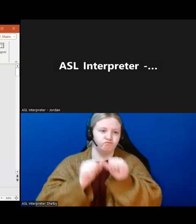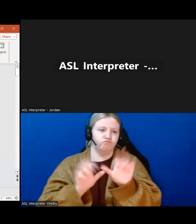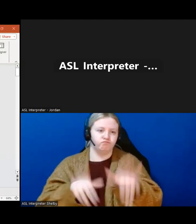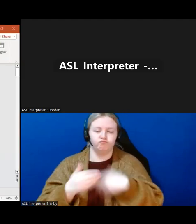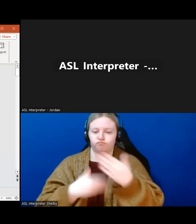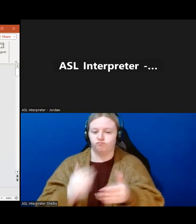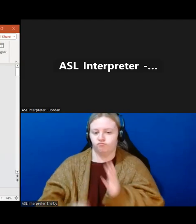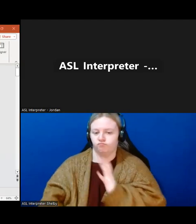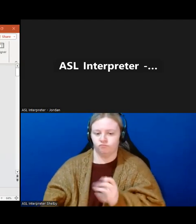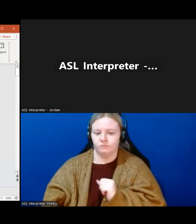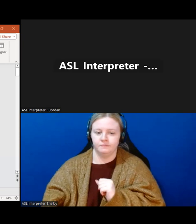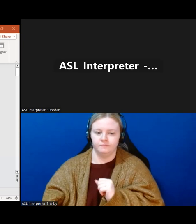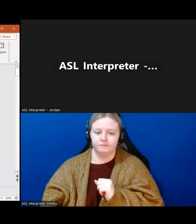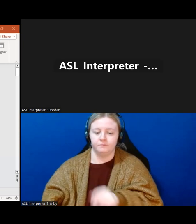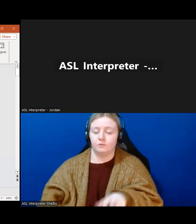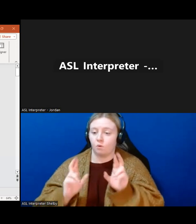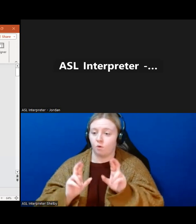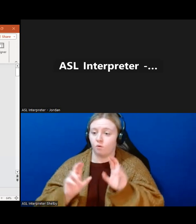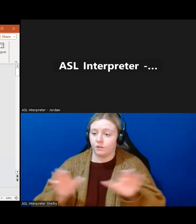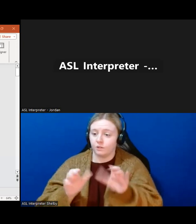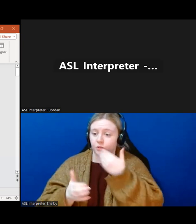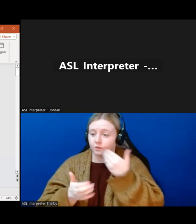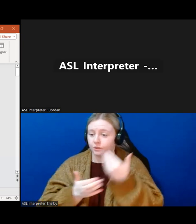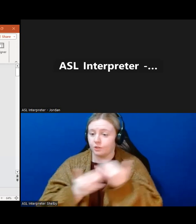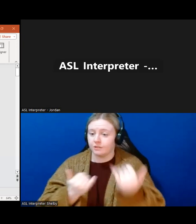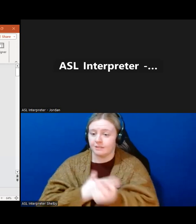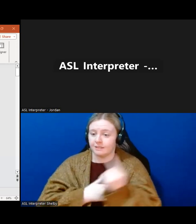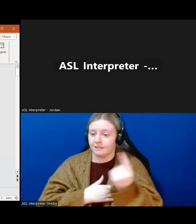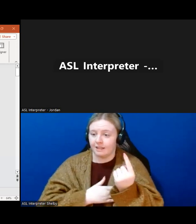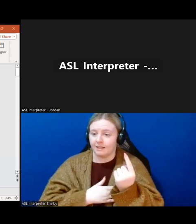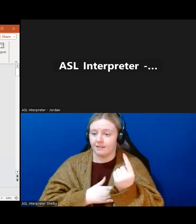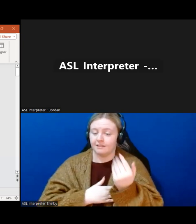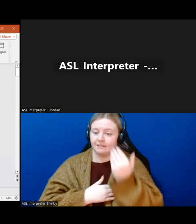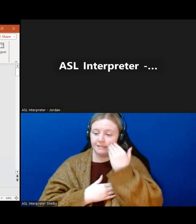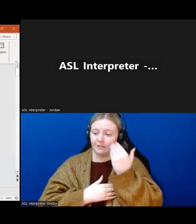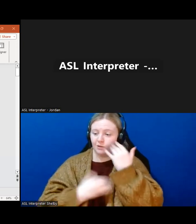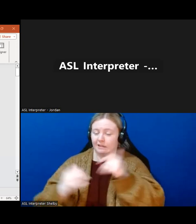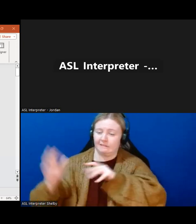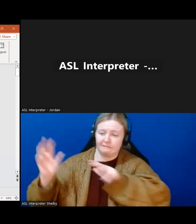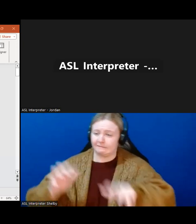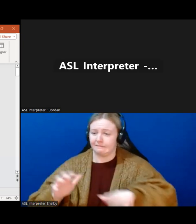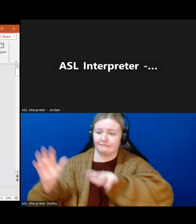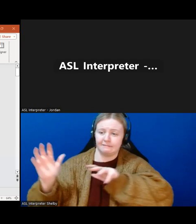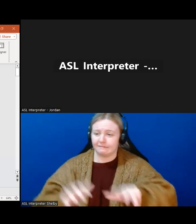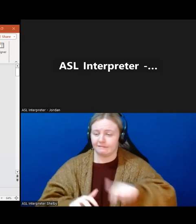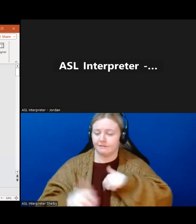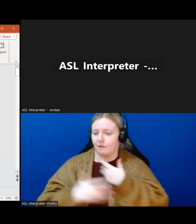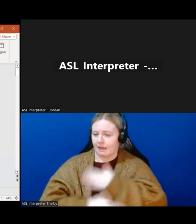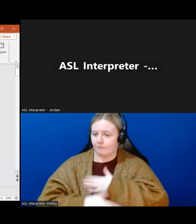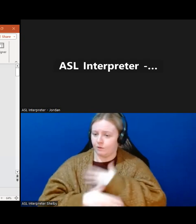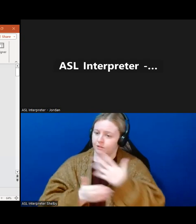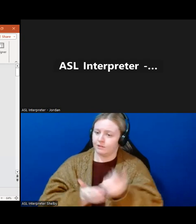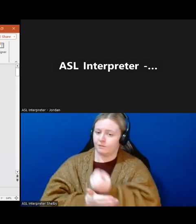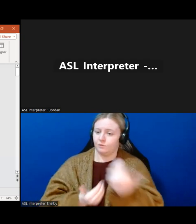Hope that everyone is doing well today. I know we're all tuning in in the middle of a storm, so I do appreciate you taking your time.